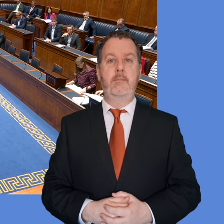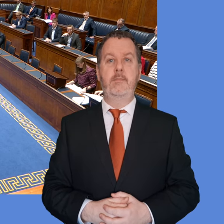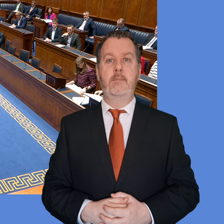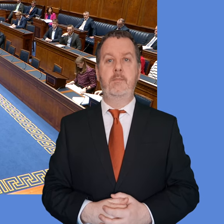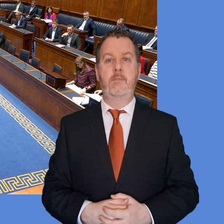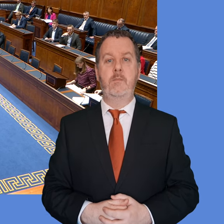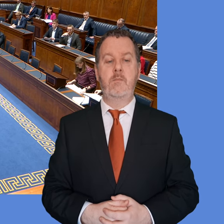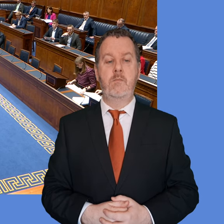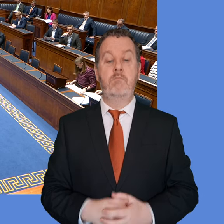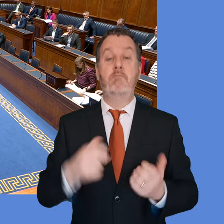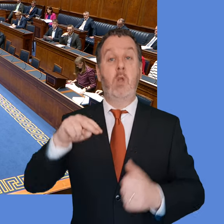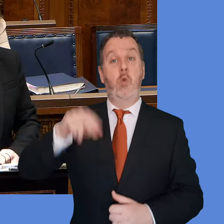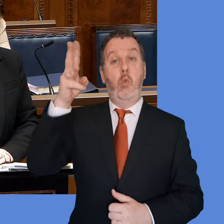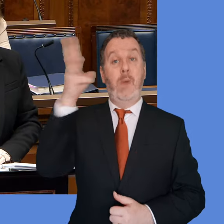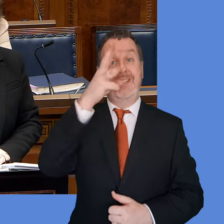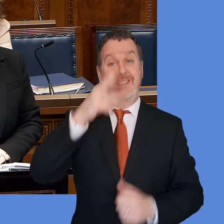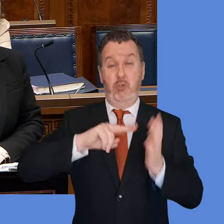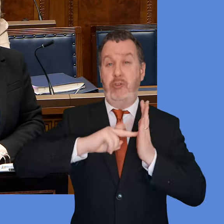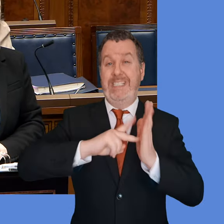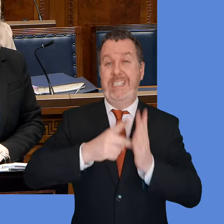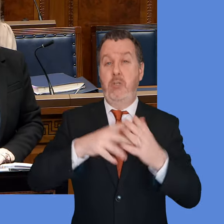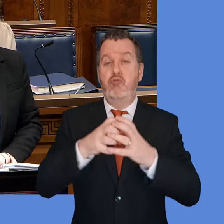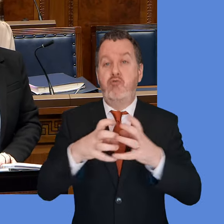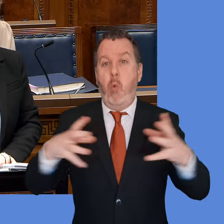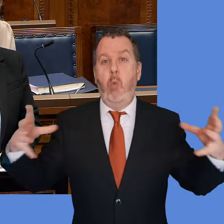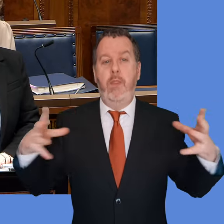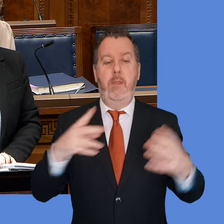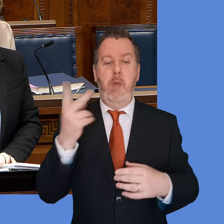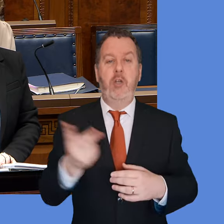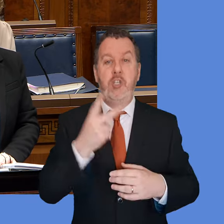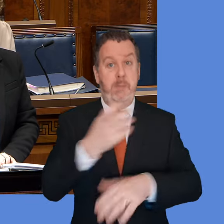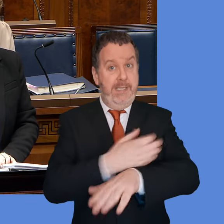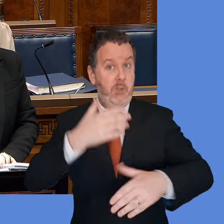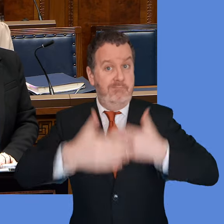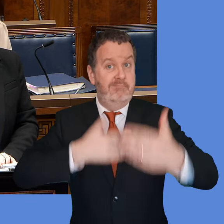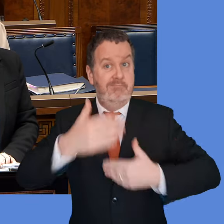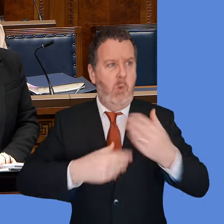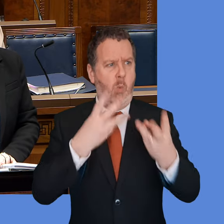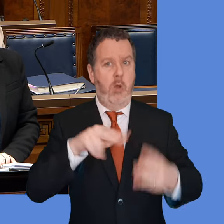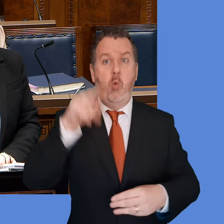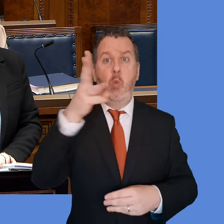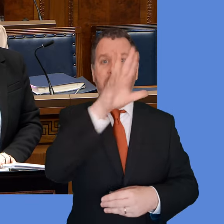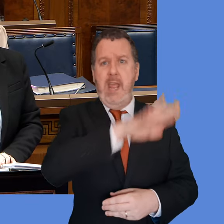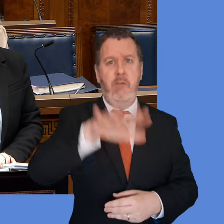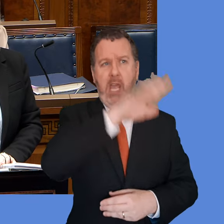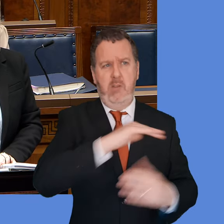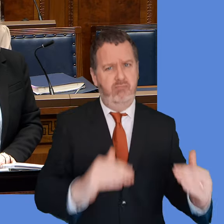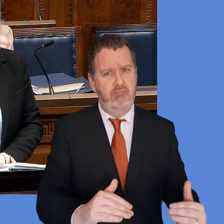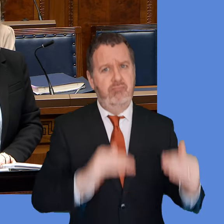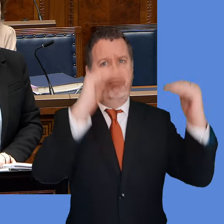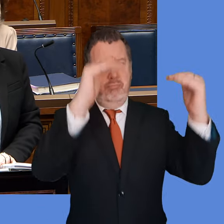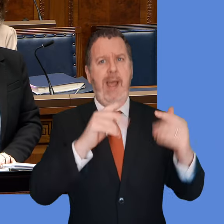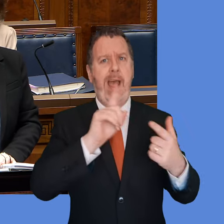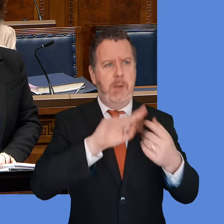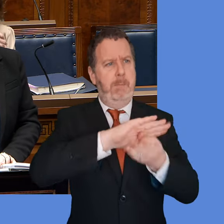The North West Strategic Growth Partnership continues its work to support the North West region to achieve its full potential and transition to being a net economic